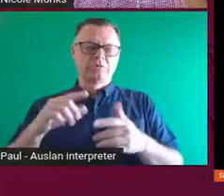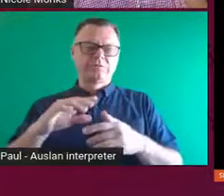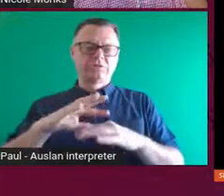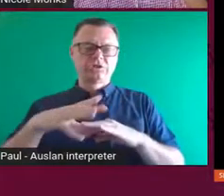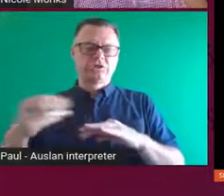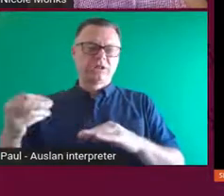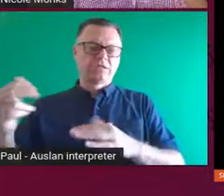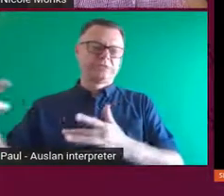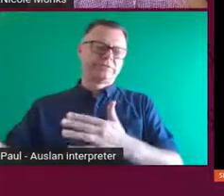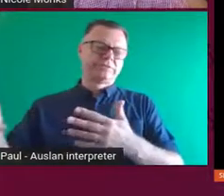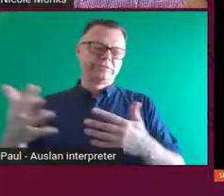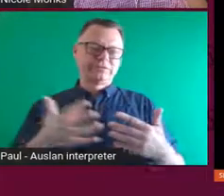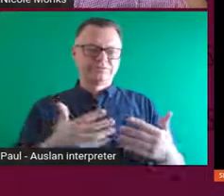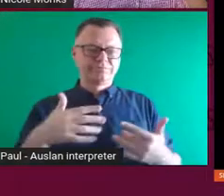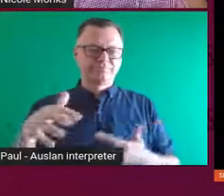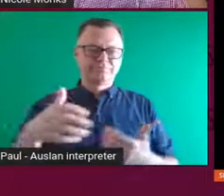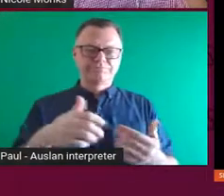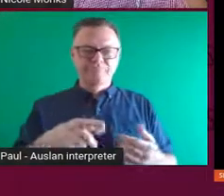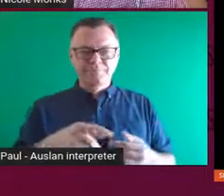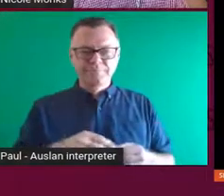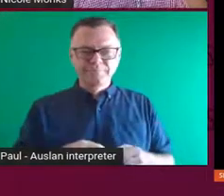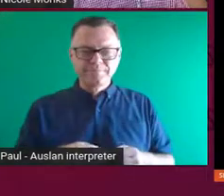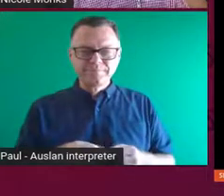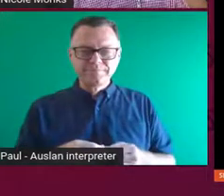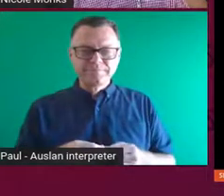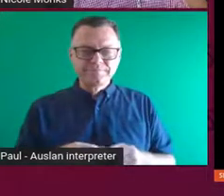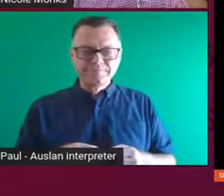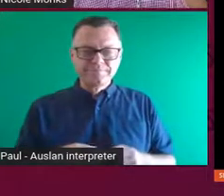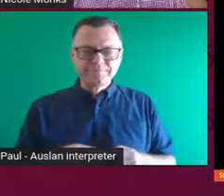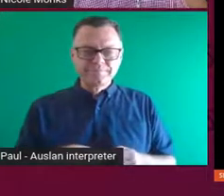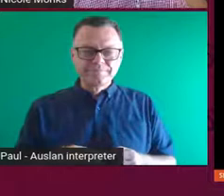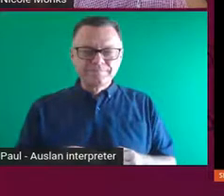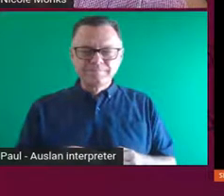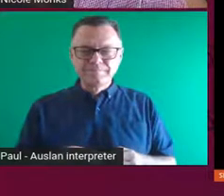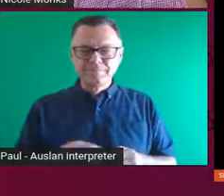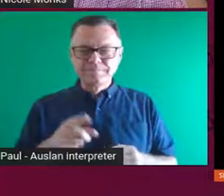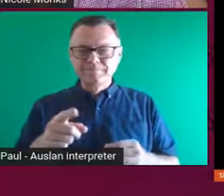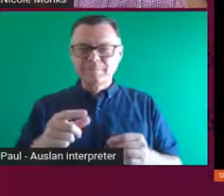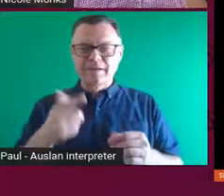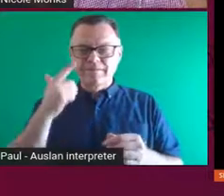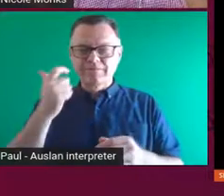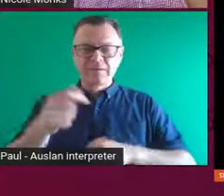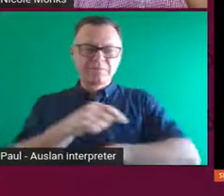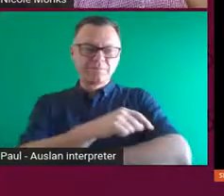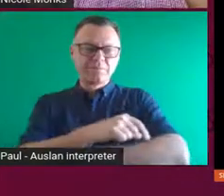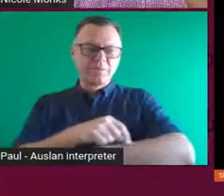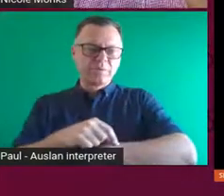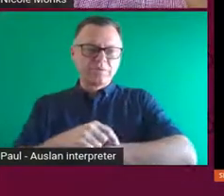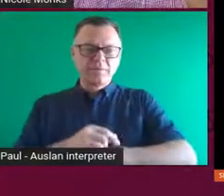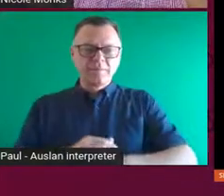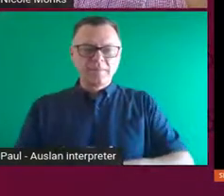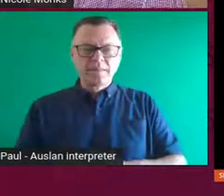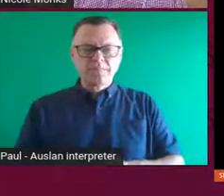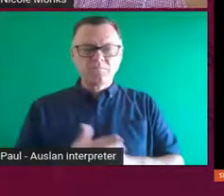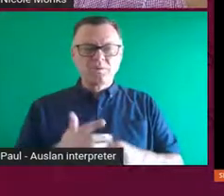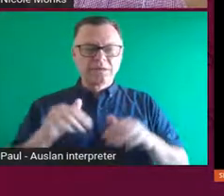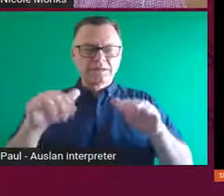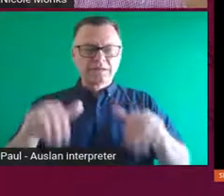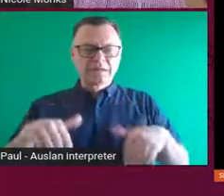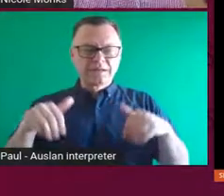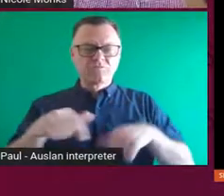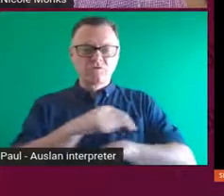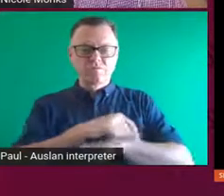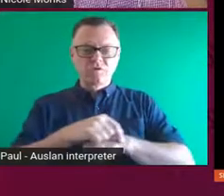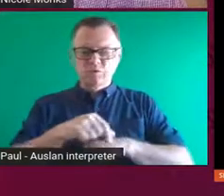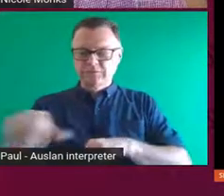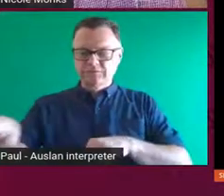those with biddy and, yeah, and there was some bones as well. I used some of the bones from the kangaroos that I'd found